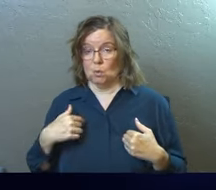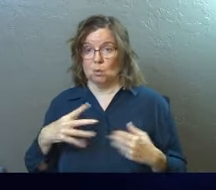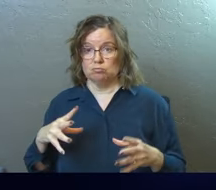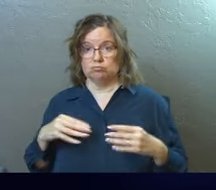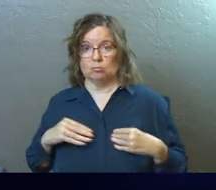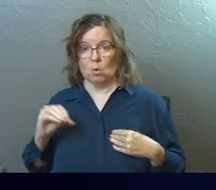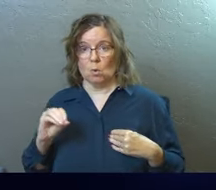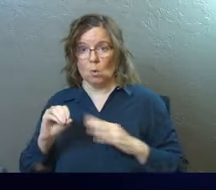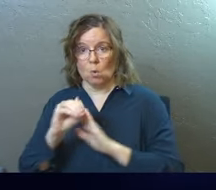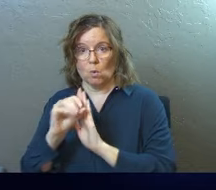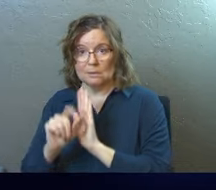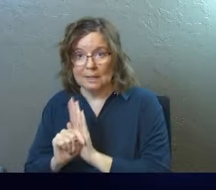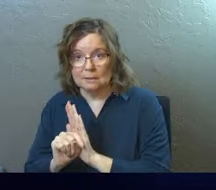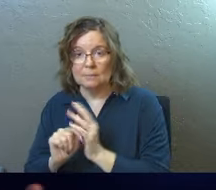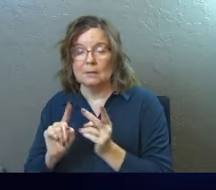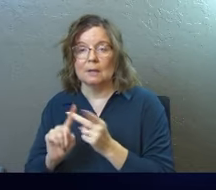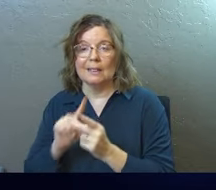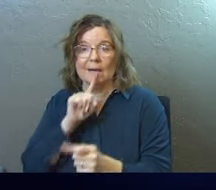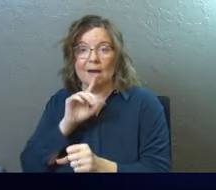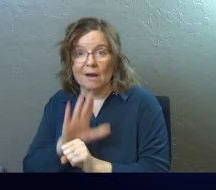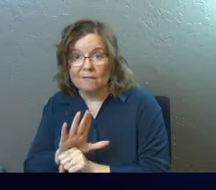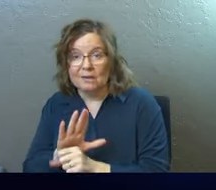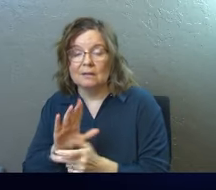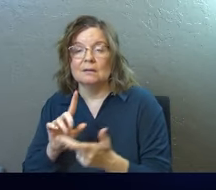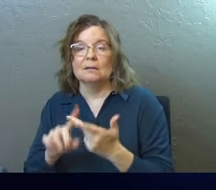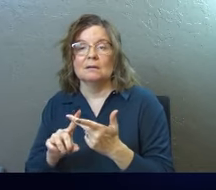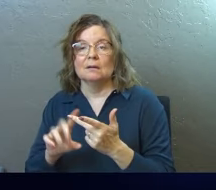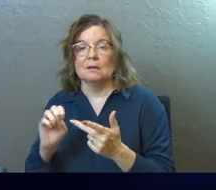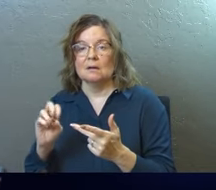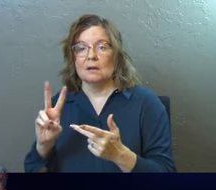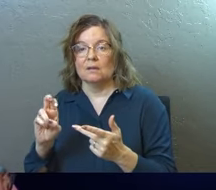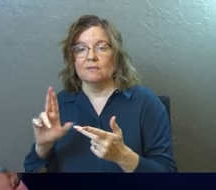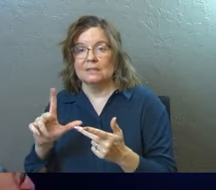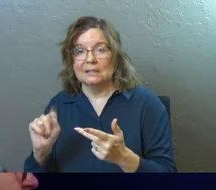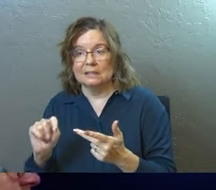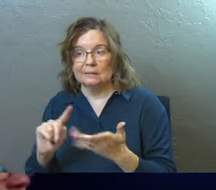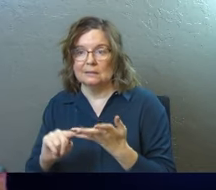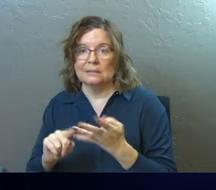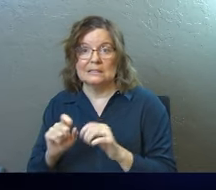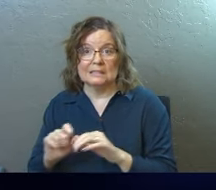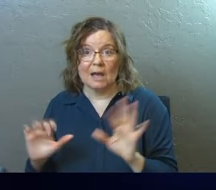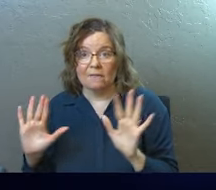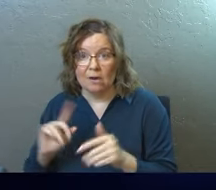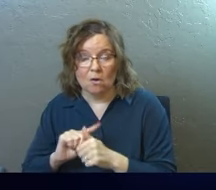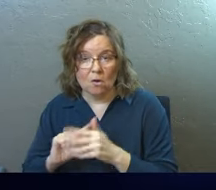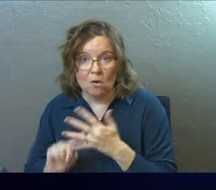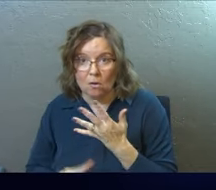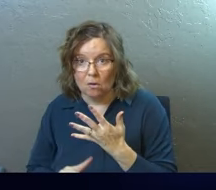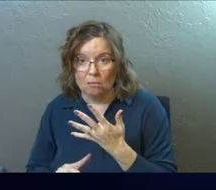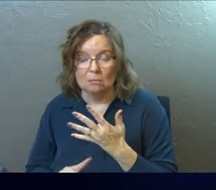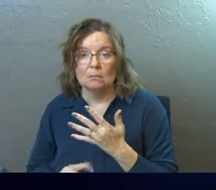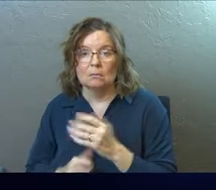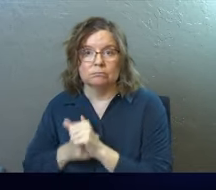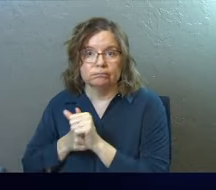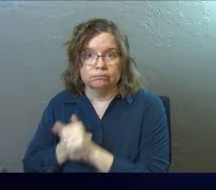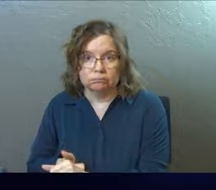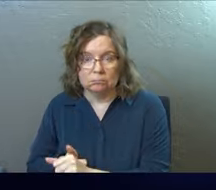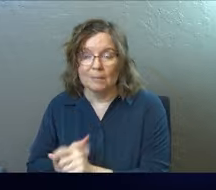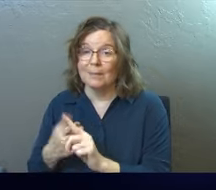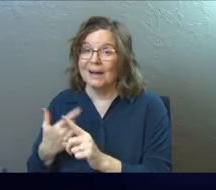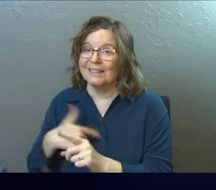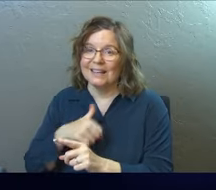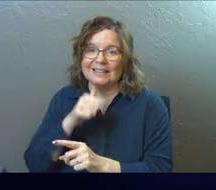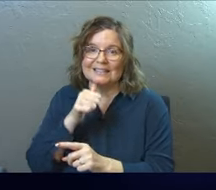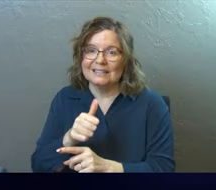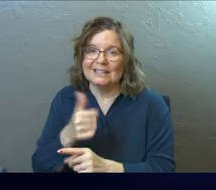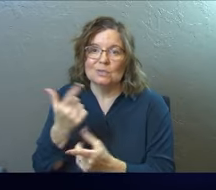Testament and they received the covenants. They received the promises. They received the sacrifices. They'd received all of that. And yet